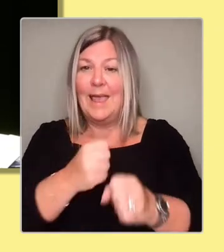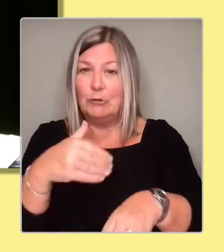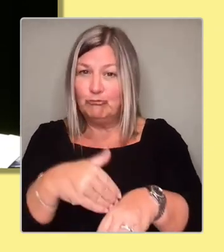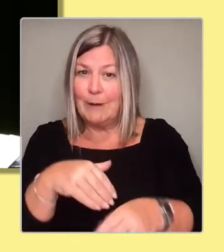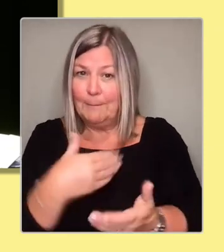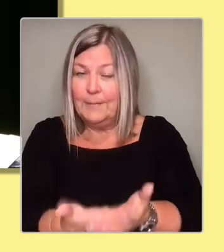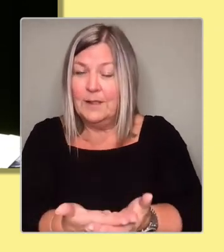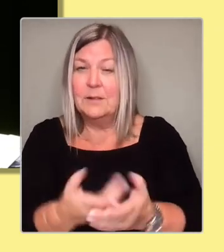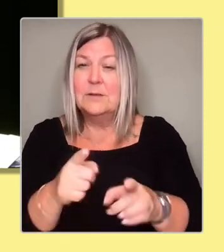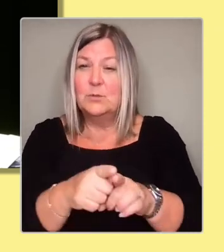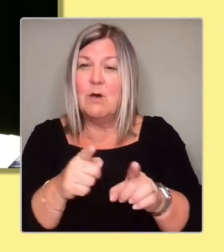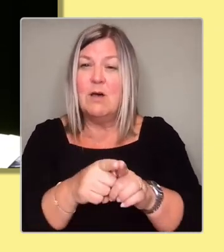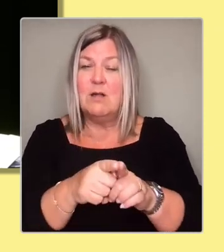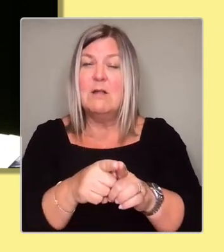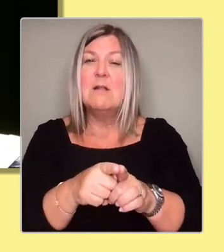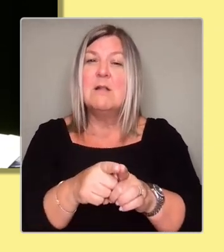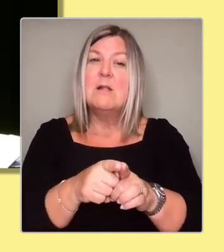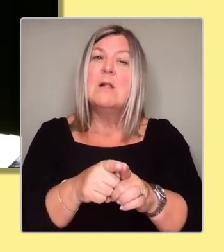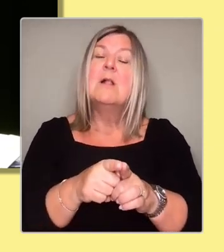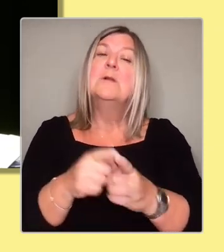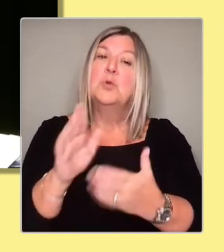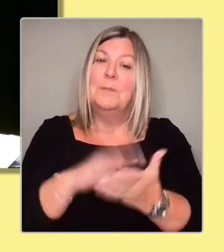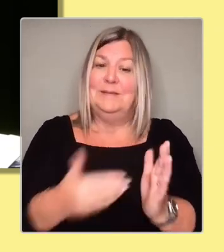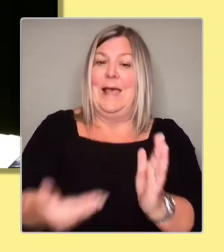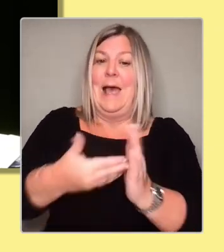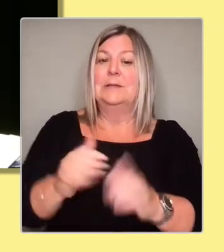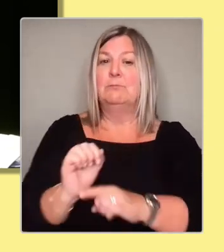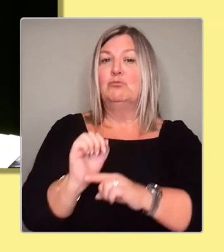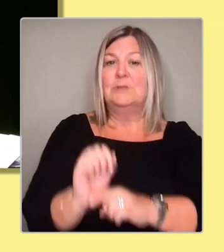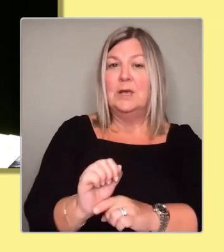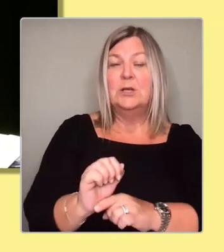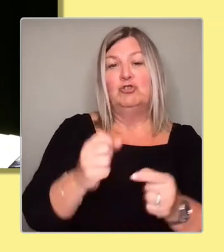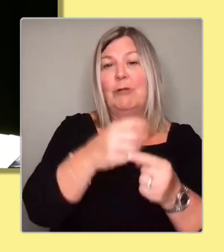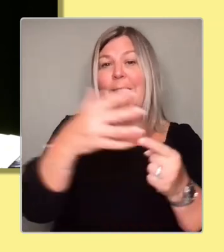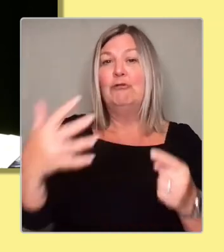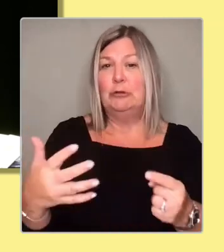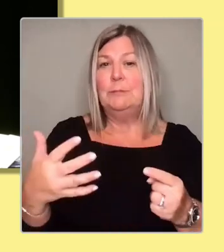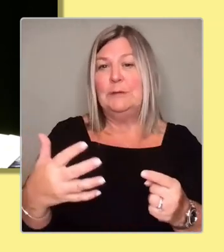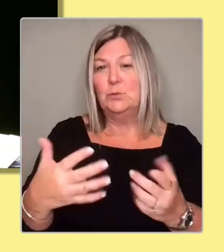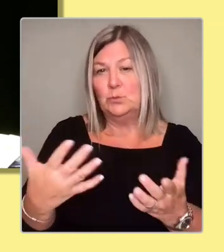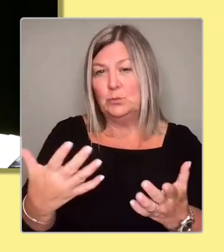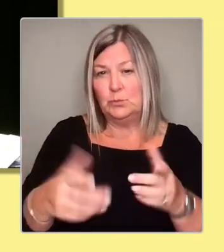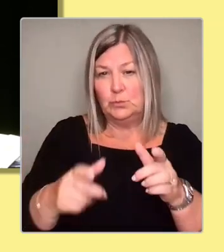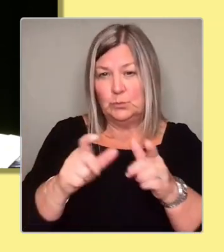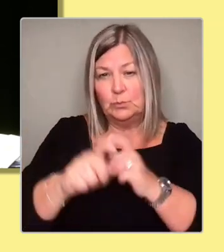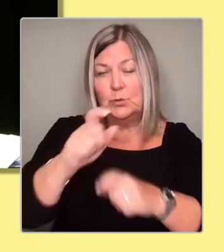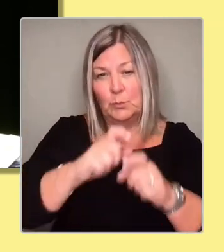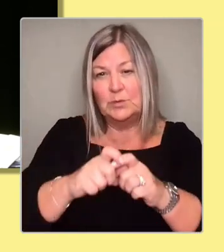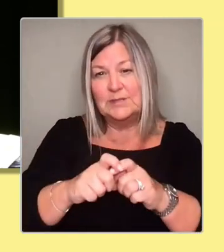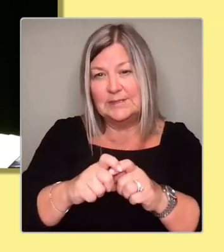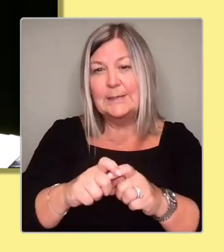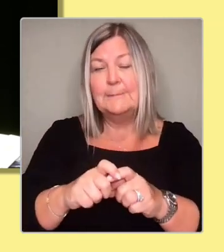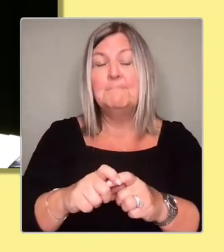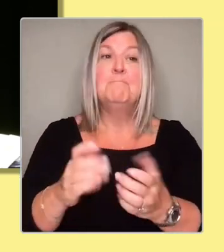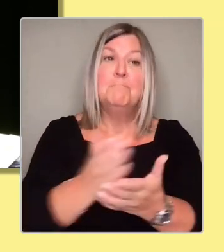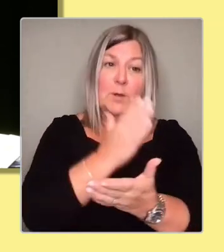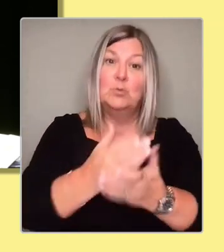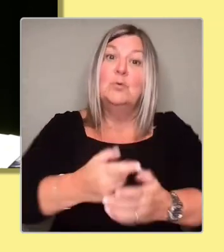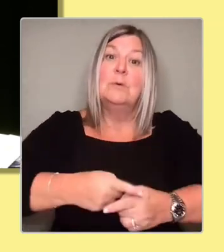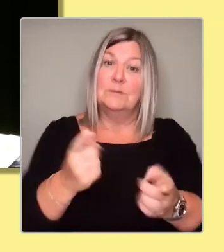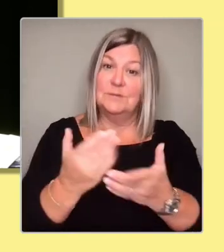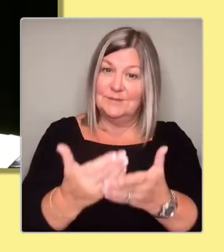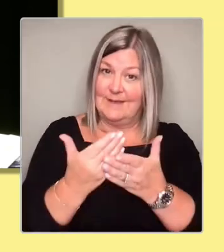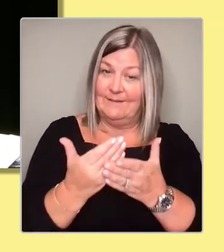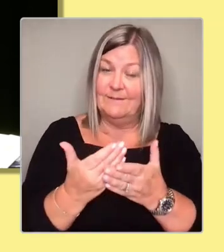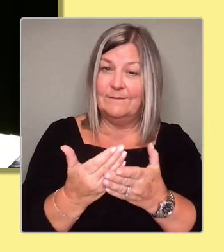LGBTQ plus people to ensure that they were safe from not just hate crime,